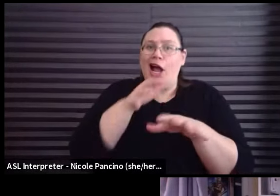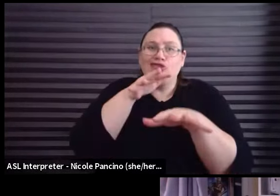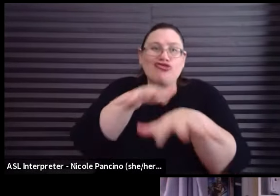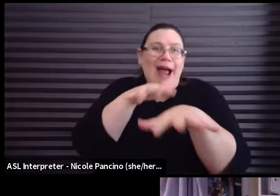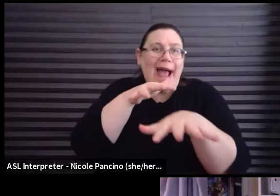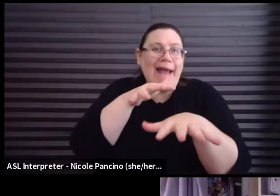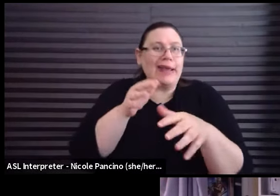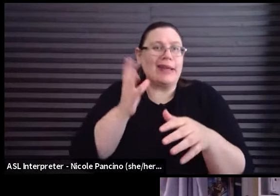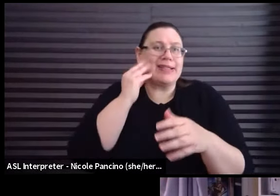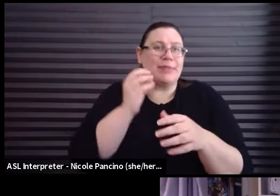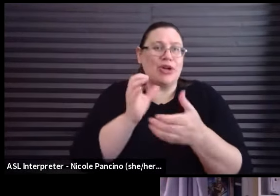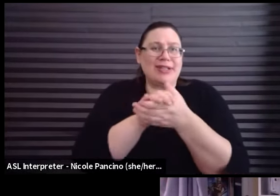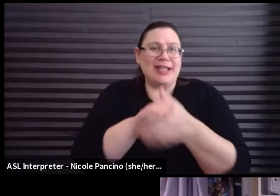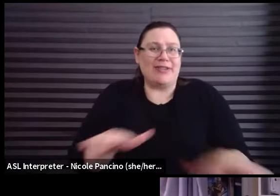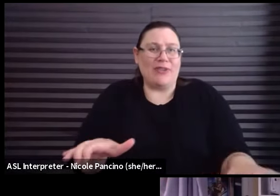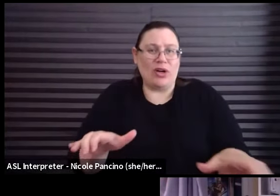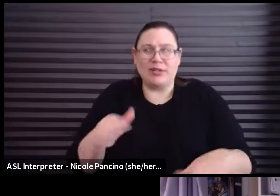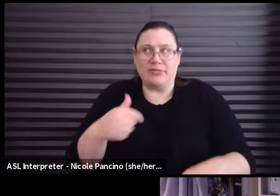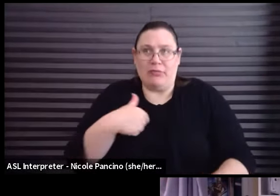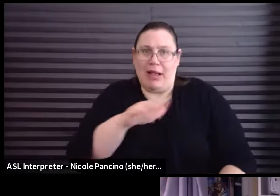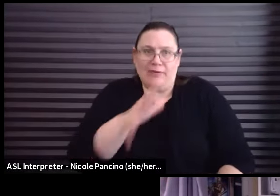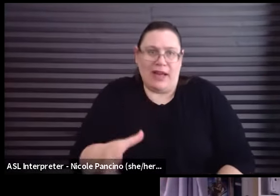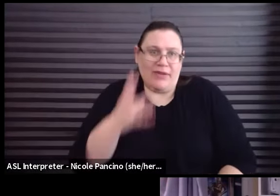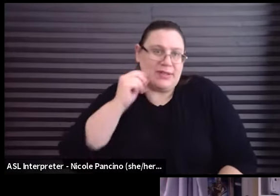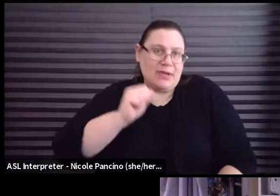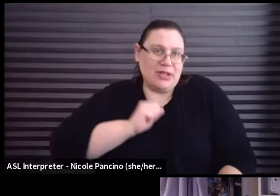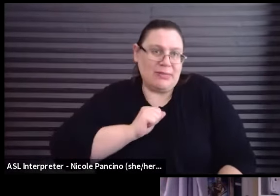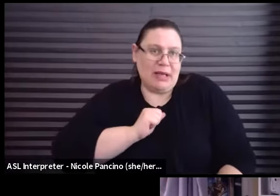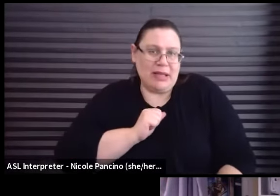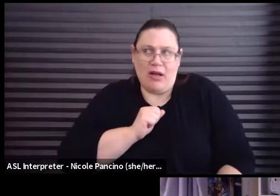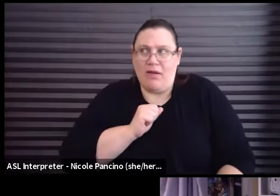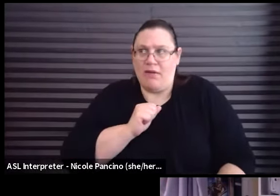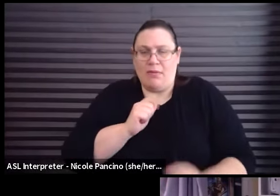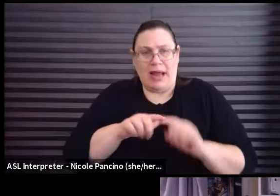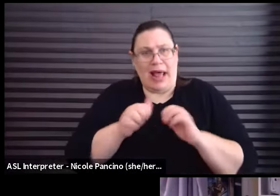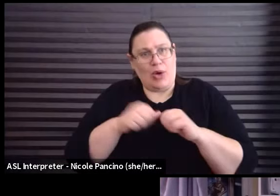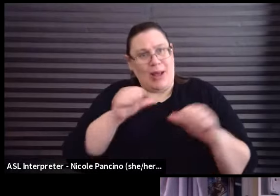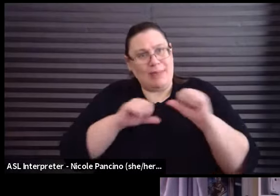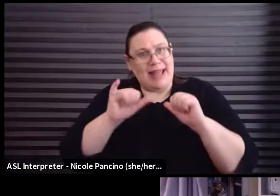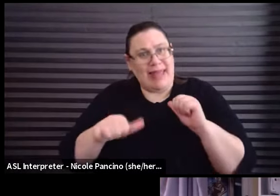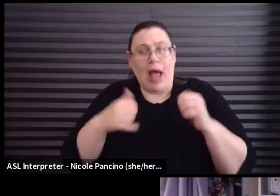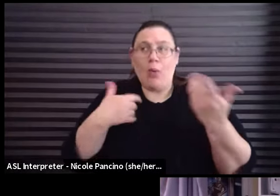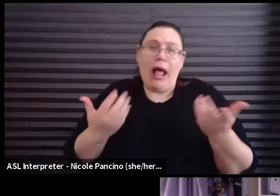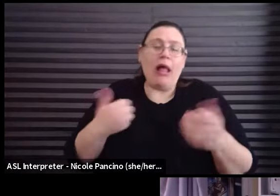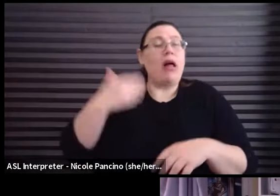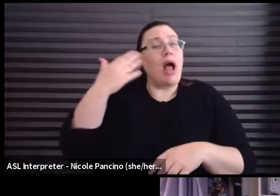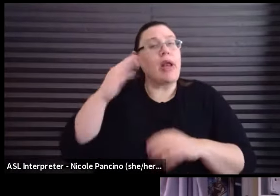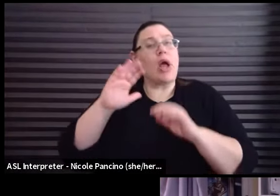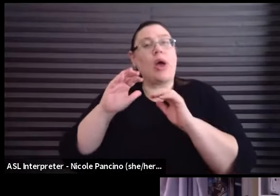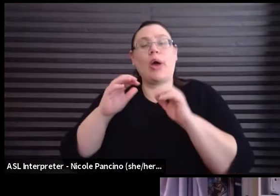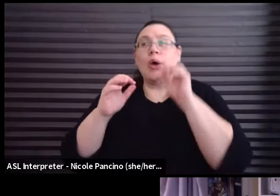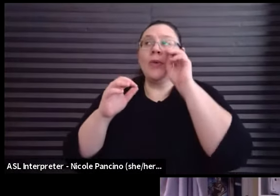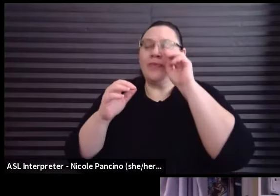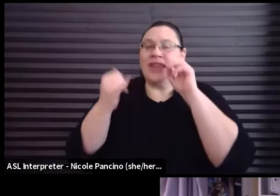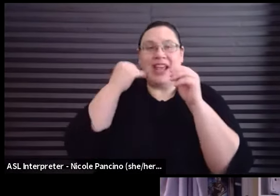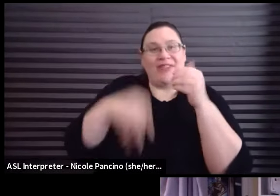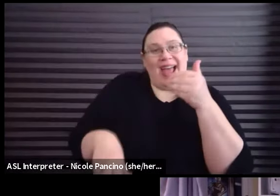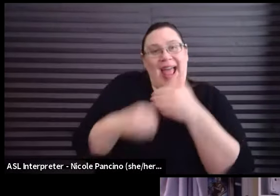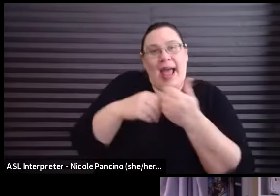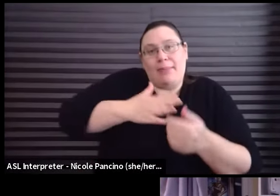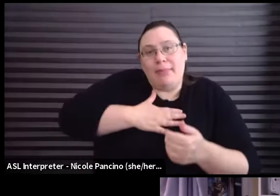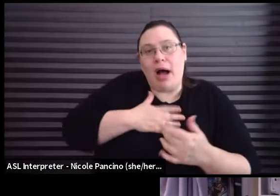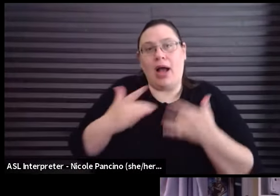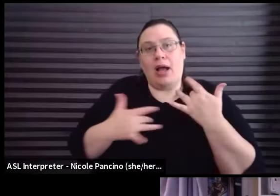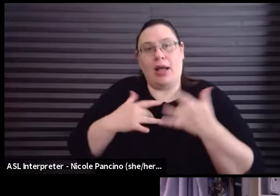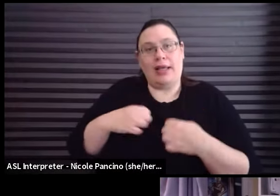things I've never had to go through. But I know what it's like to, you know, if I can add my emotions to